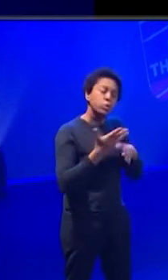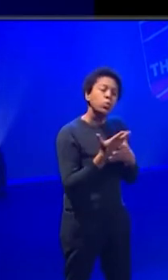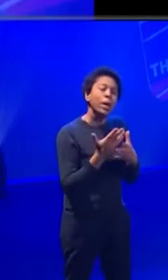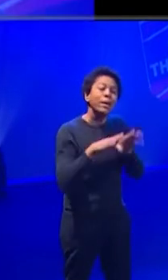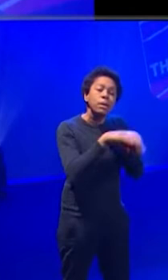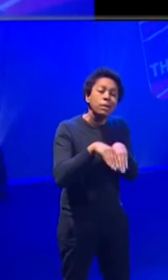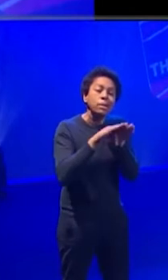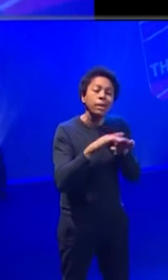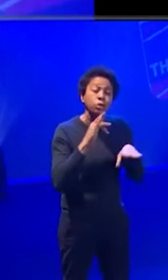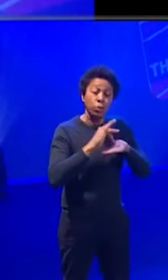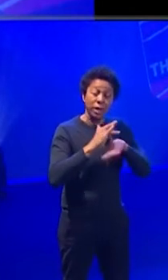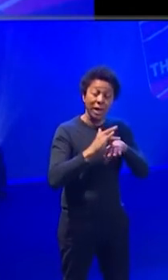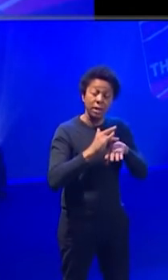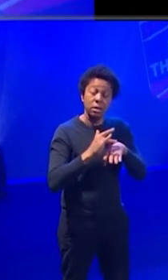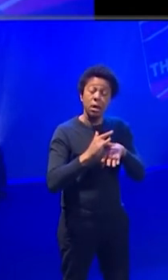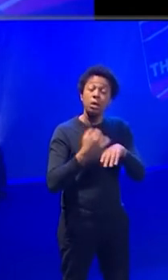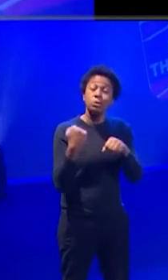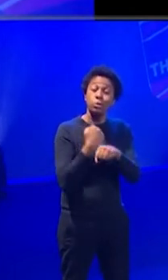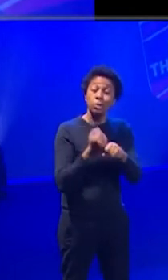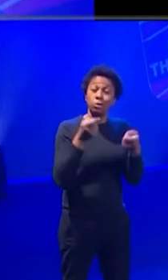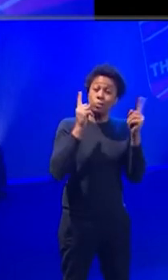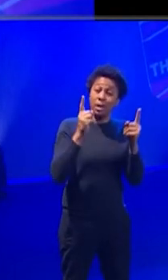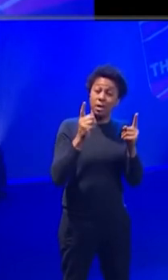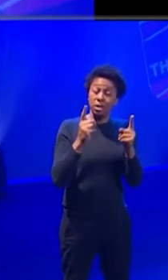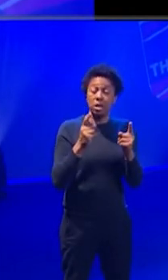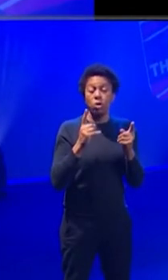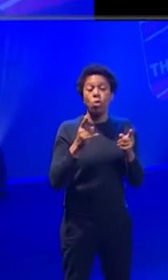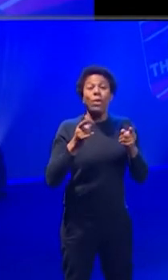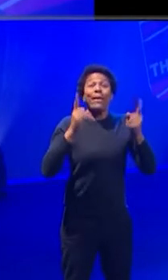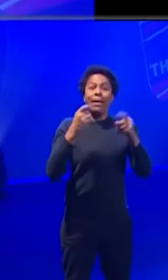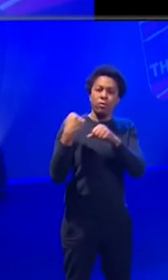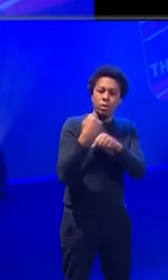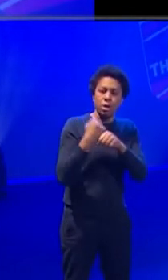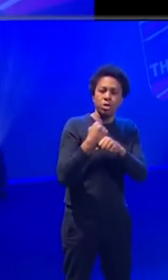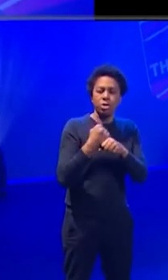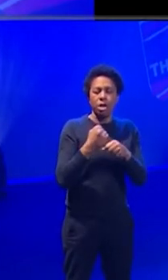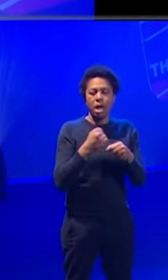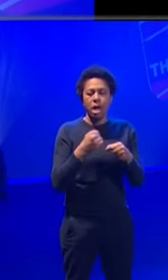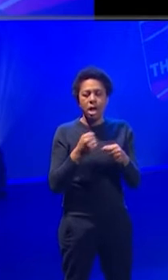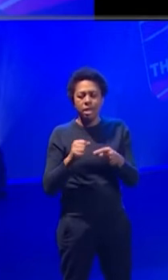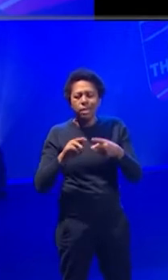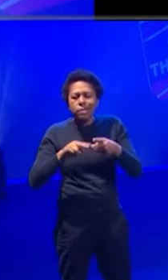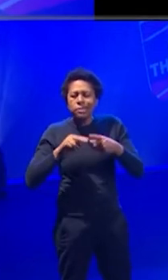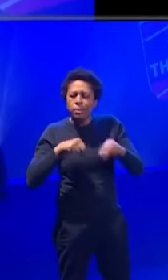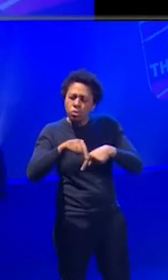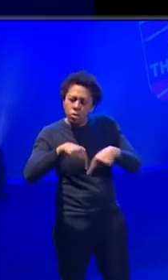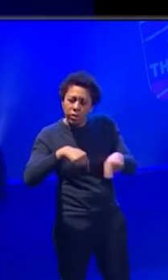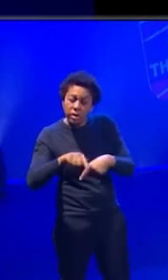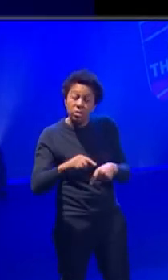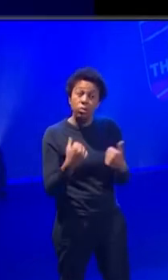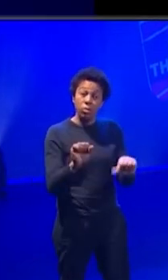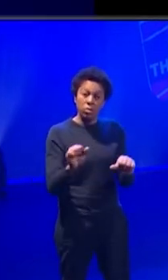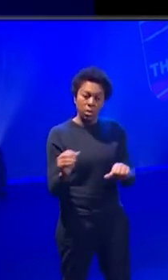manager, head of production and technical director. And then I came here seven years ago to be the technical director here.